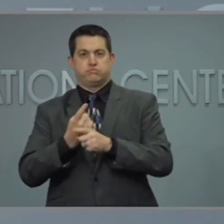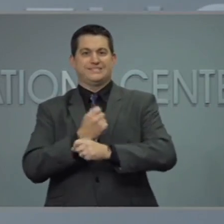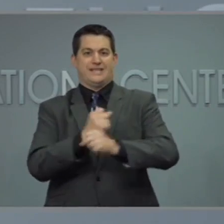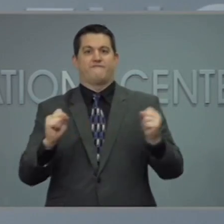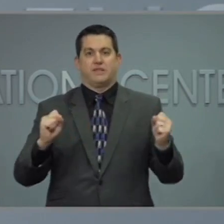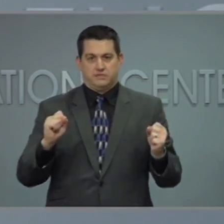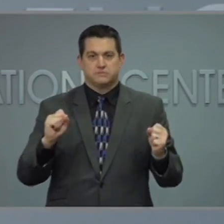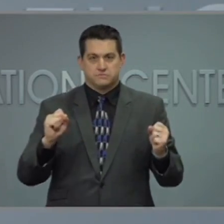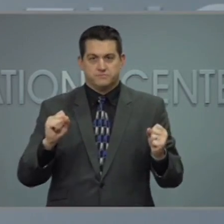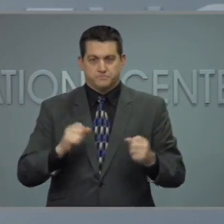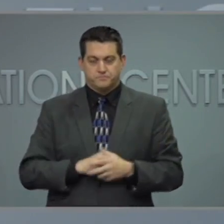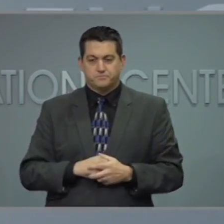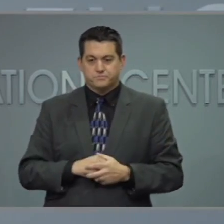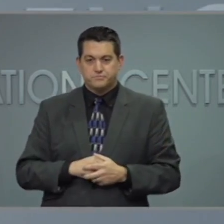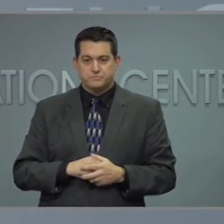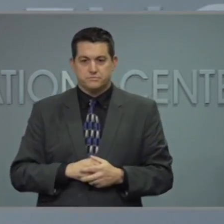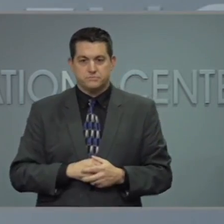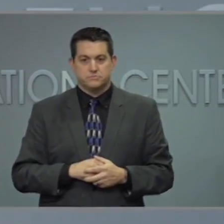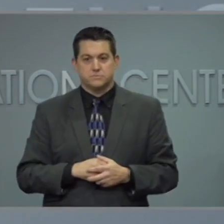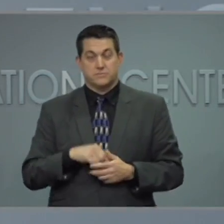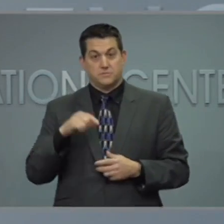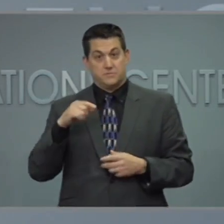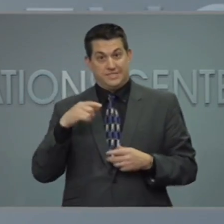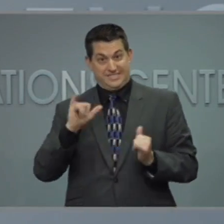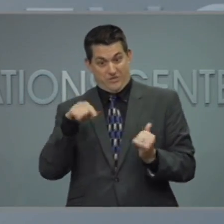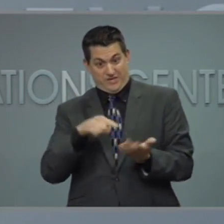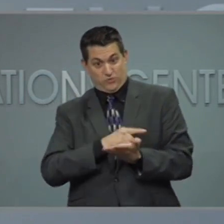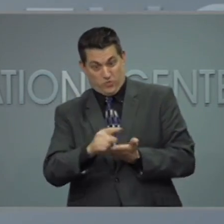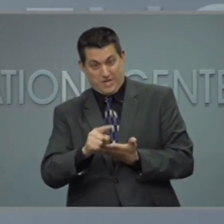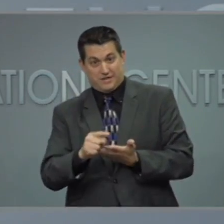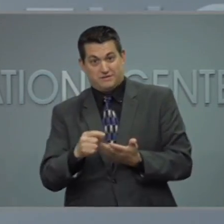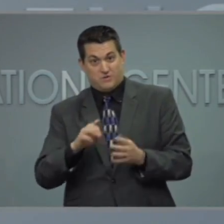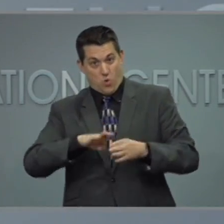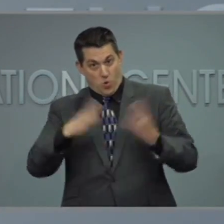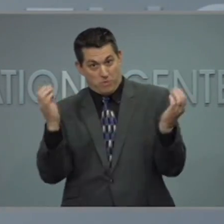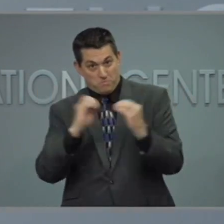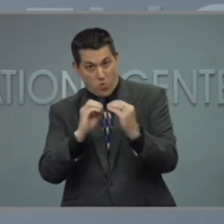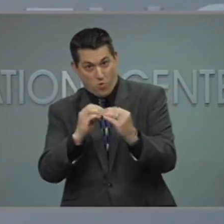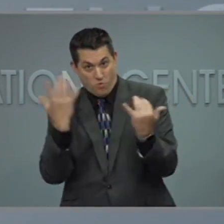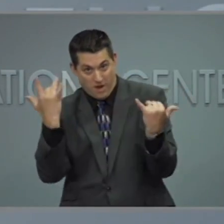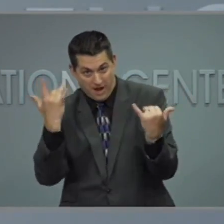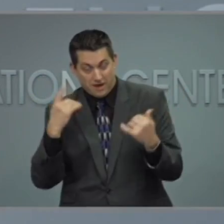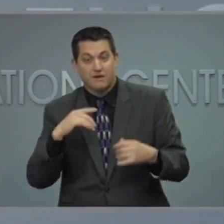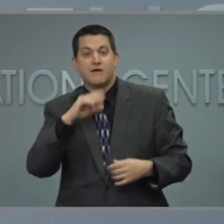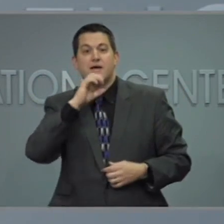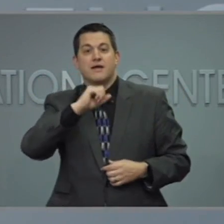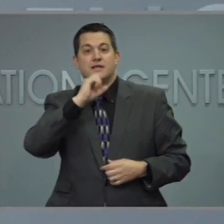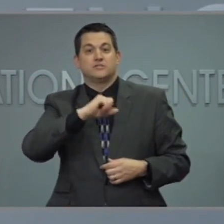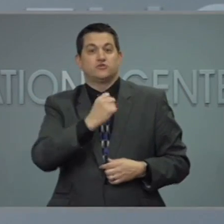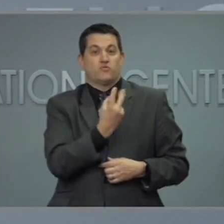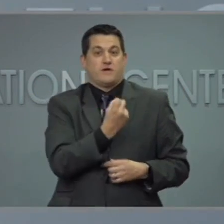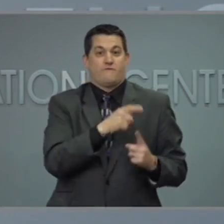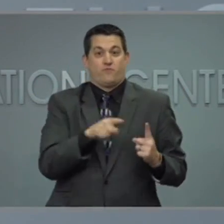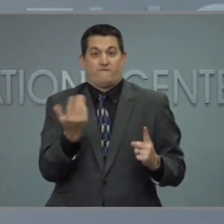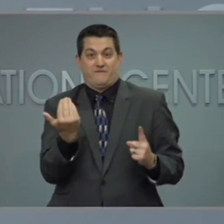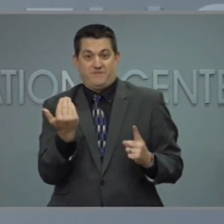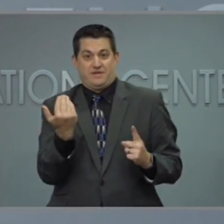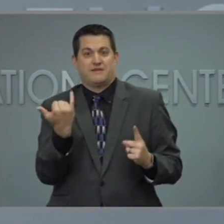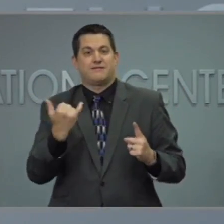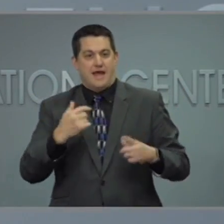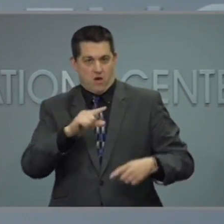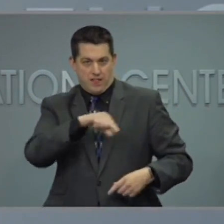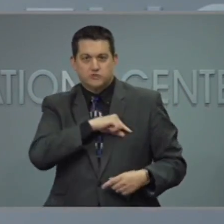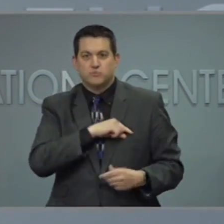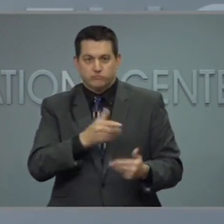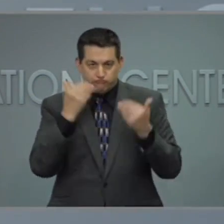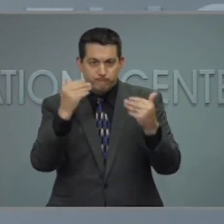of this week, even more people can get vaccinated. Our younger teens between the ages of 12 and 15 can